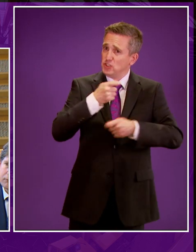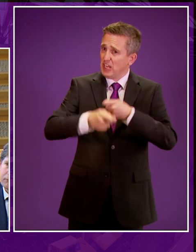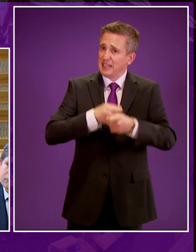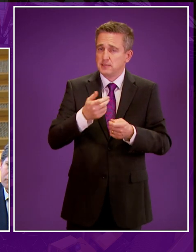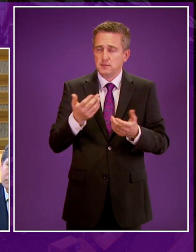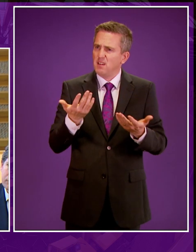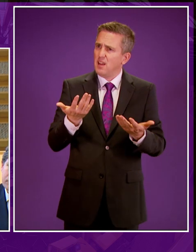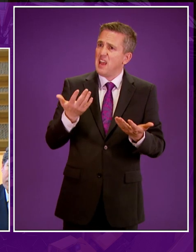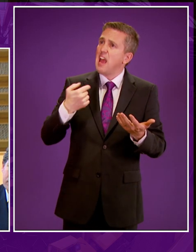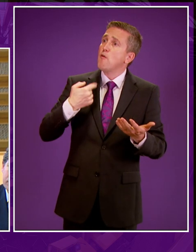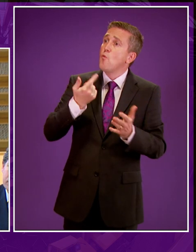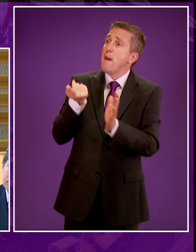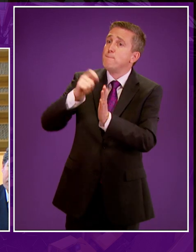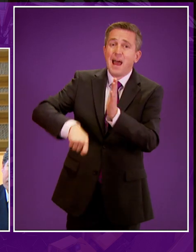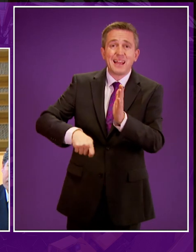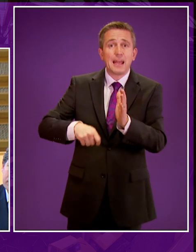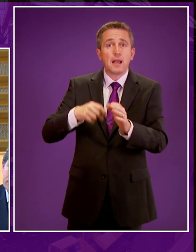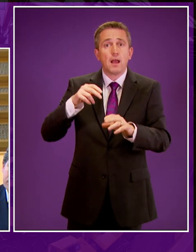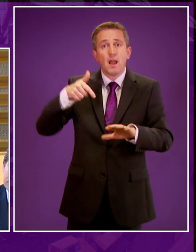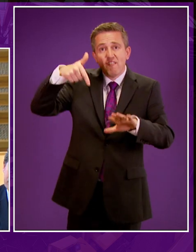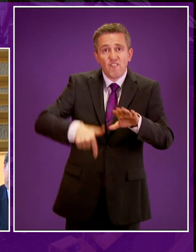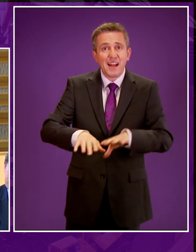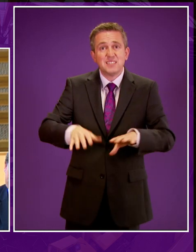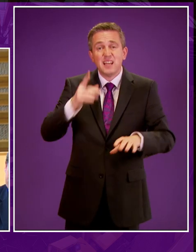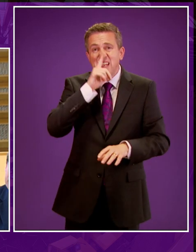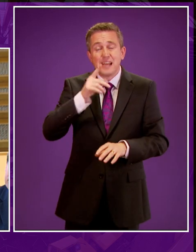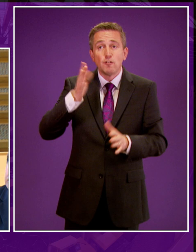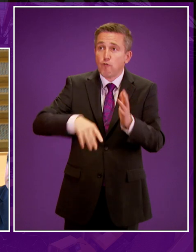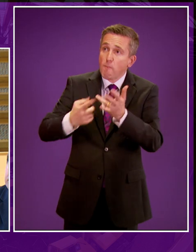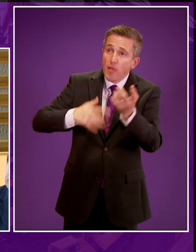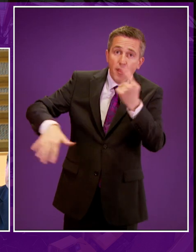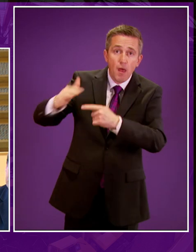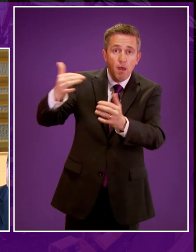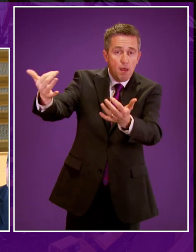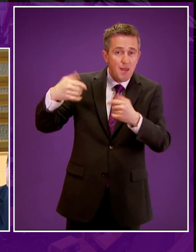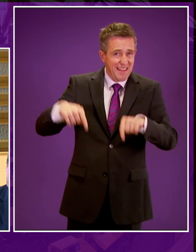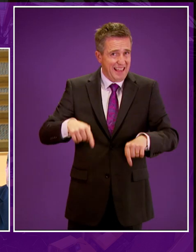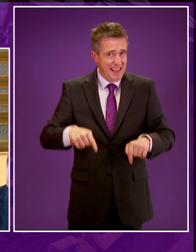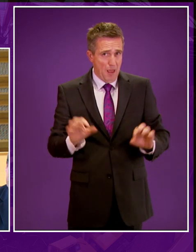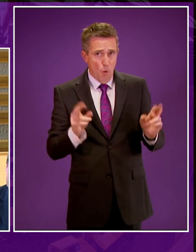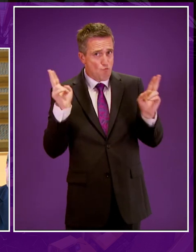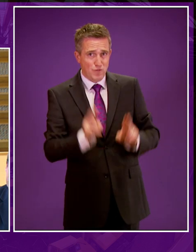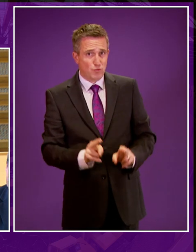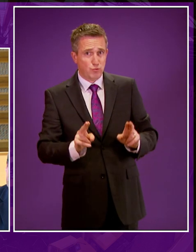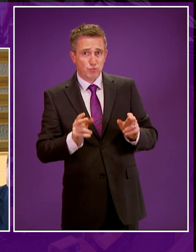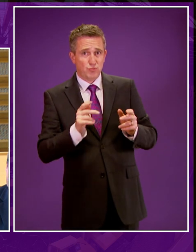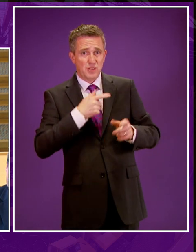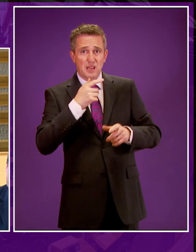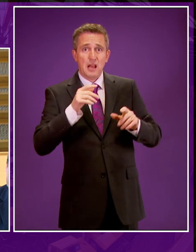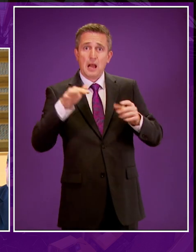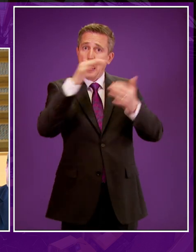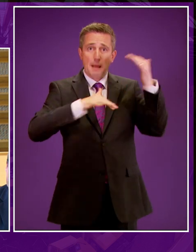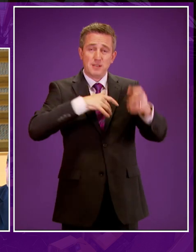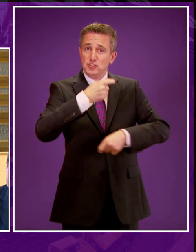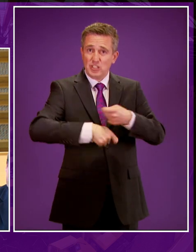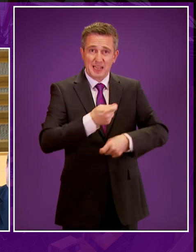If all we are doing is importing frack gas from other jurisdictions, we will not have any impact on reducing climate change emissions in this